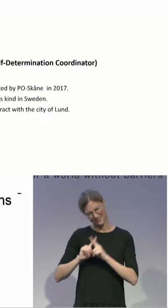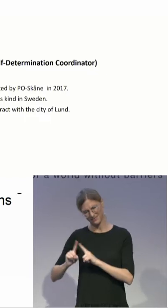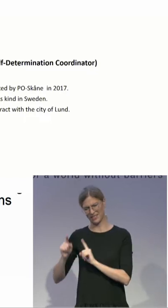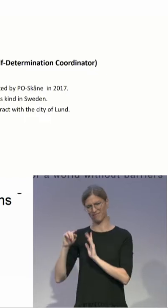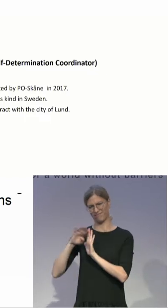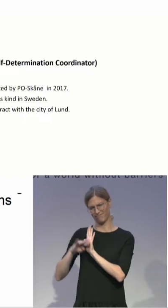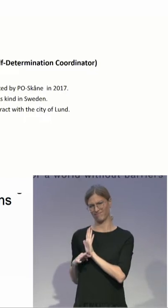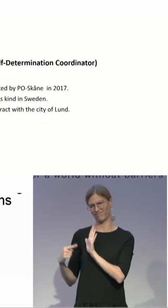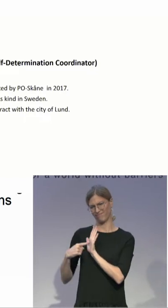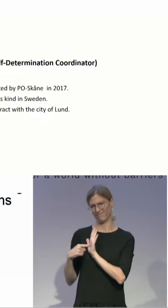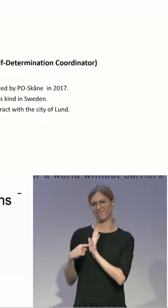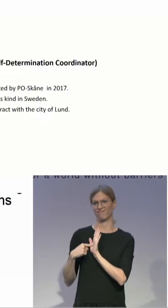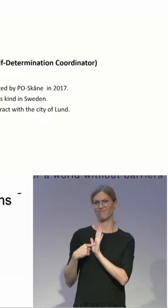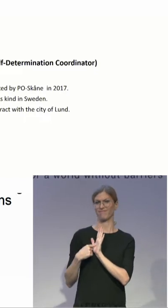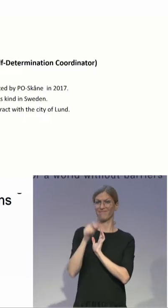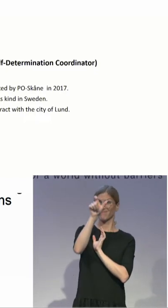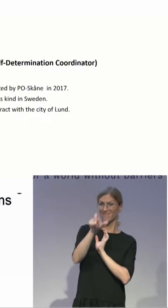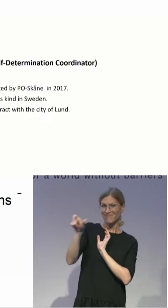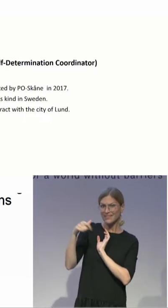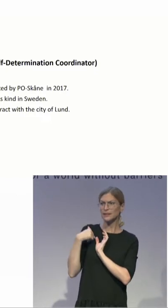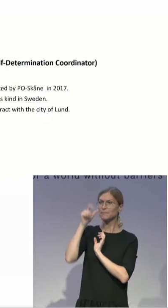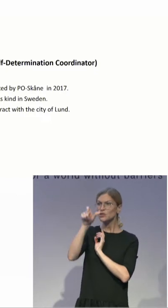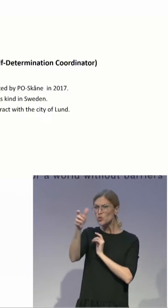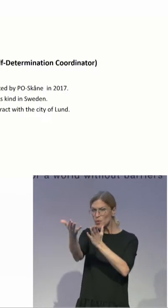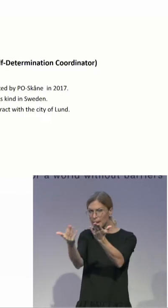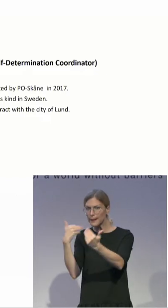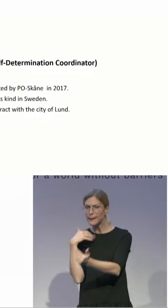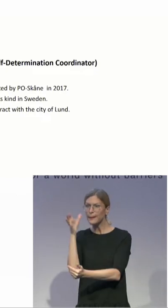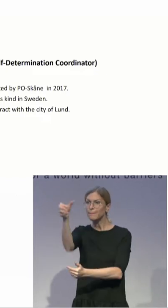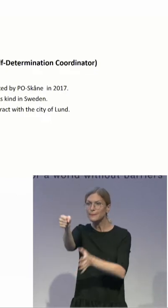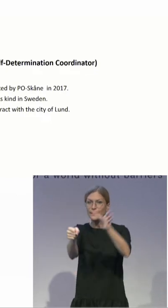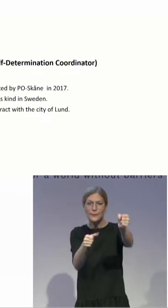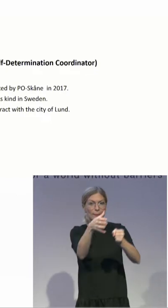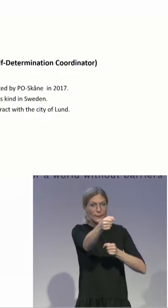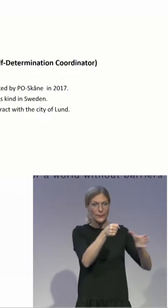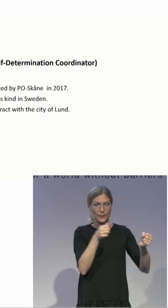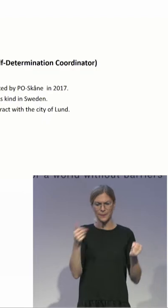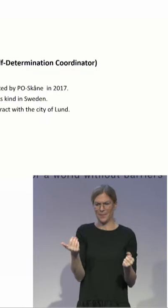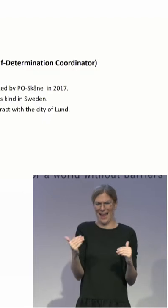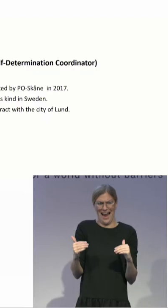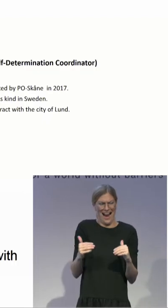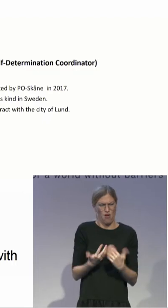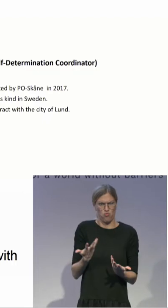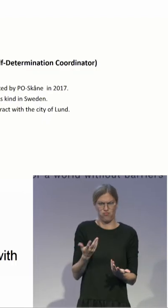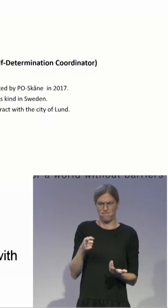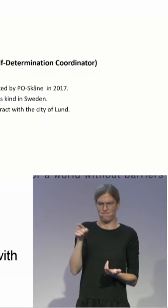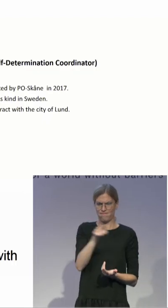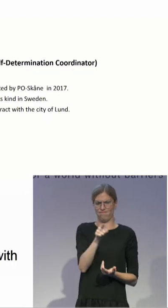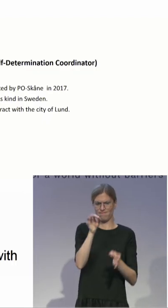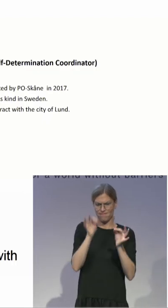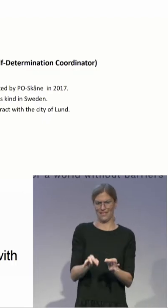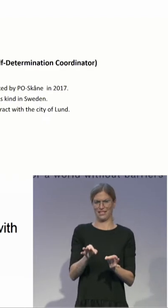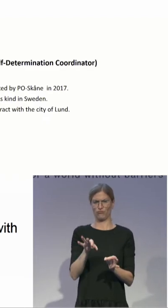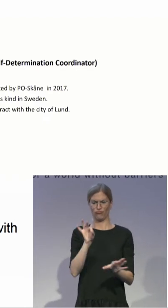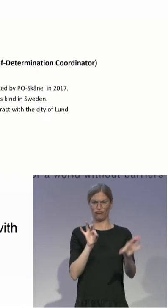these persons and practice supported decision-making with them. Very shortly. The PO doesn't work Monday to Friday at